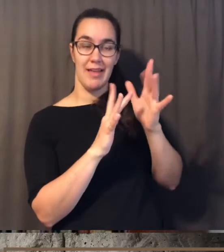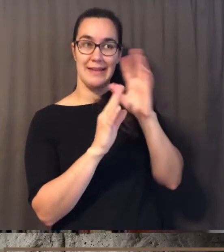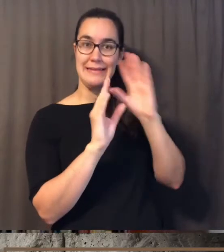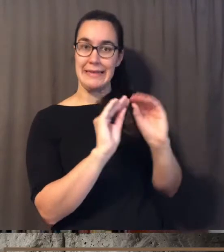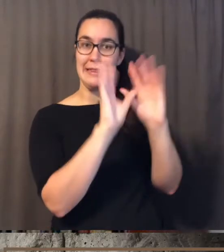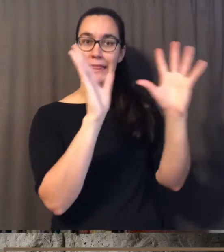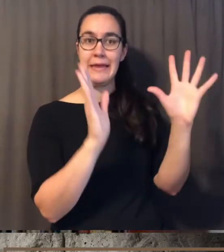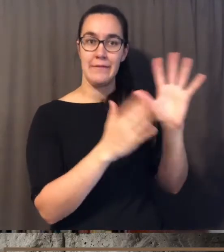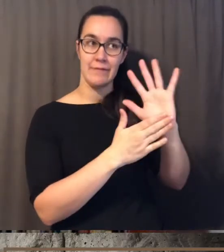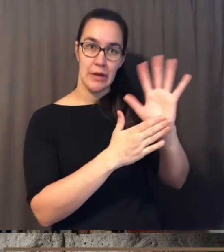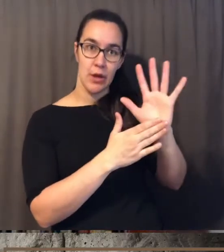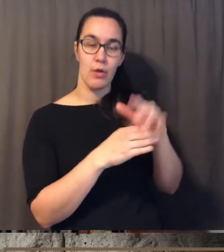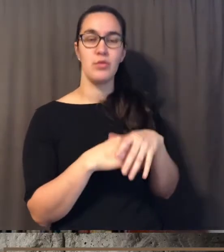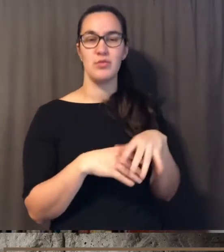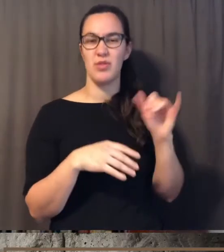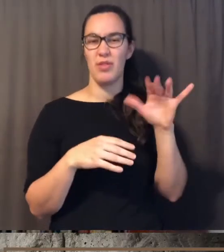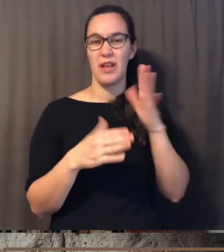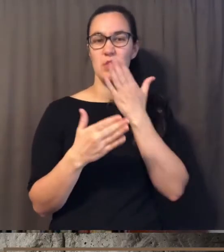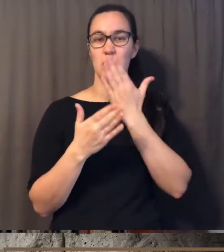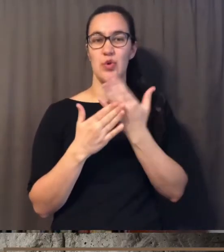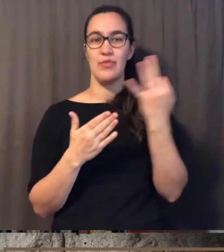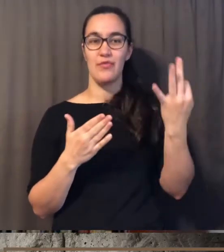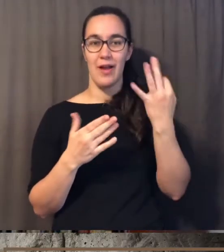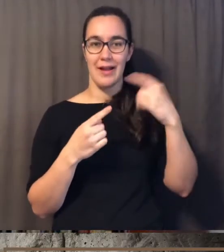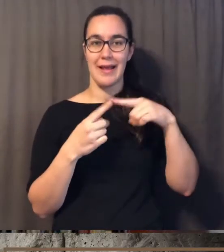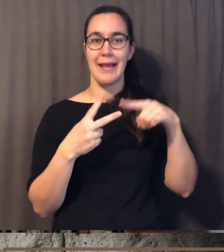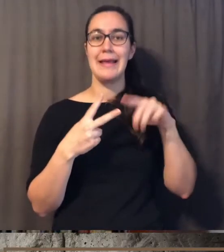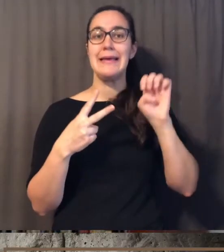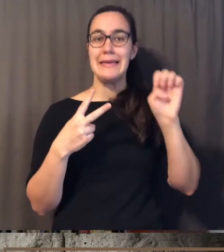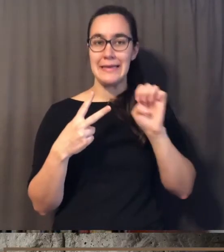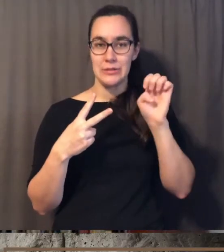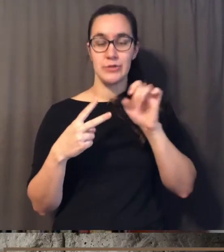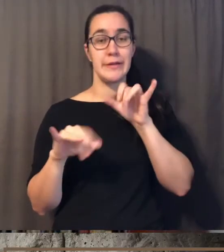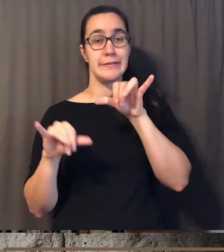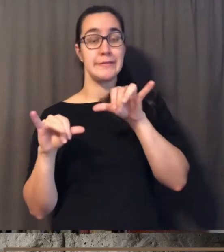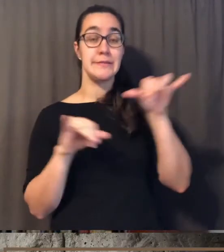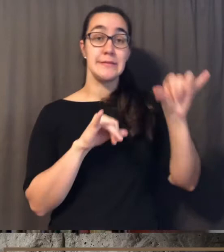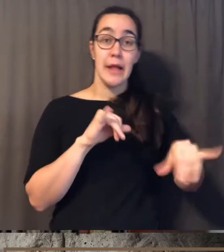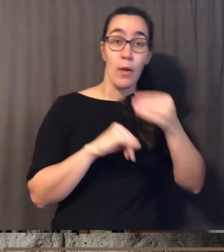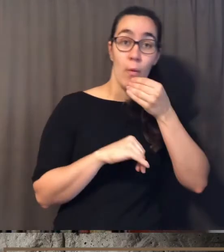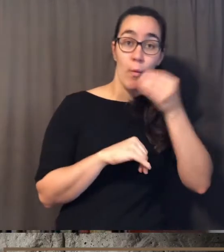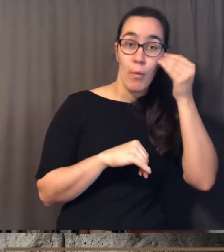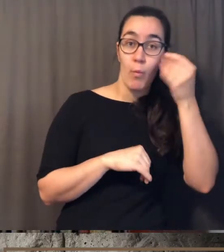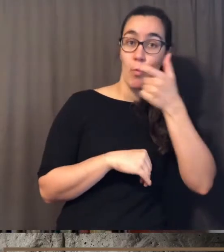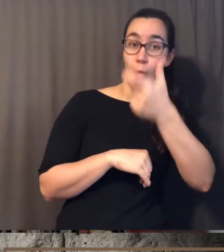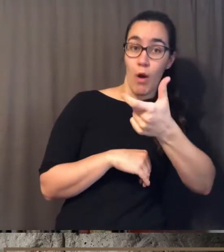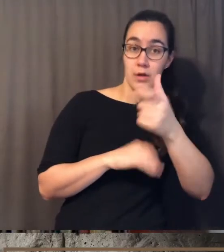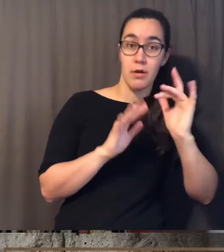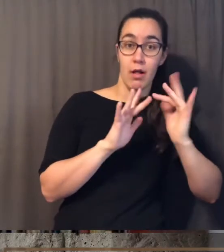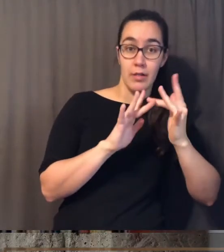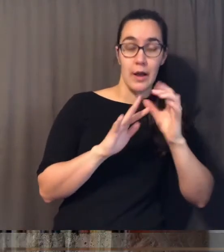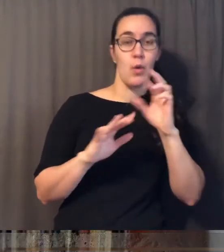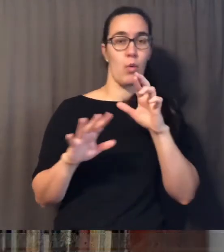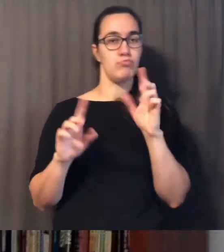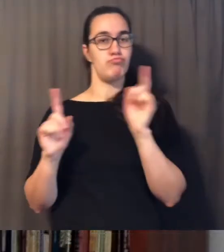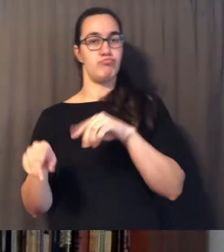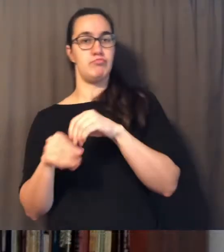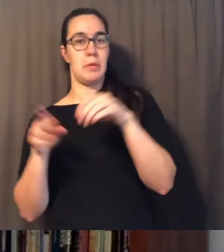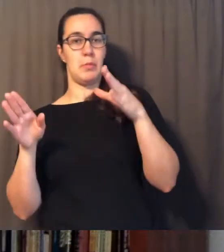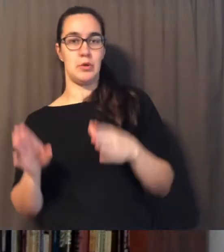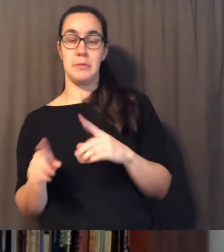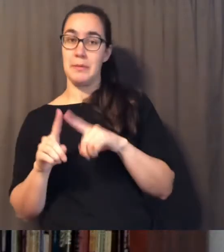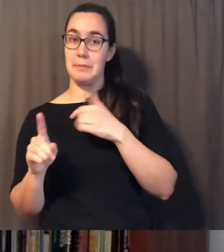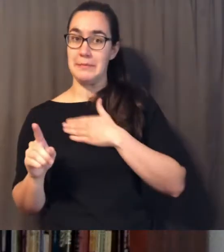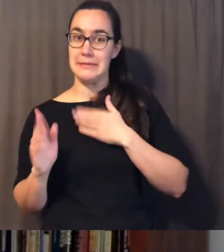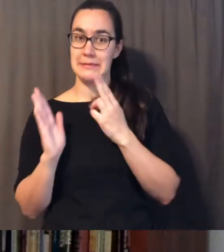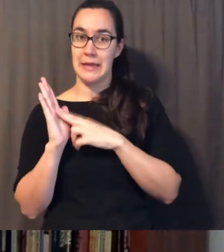um both of these events good friday and easter uh you can do that as well um but and as i think about this right in